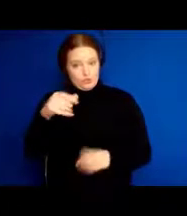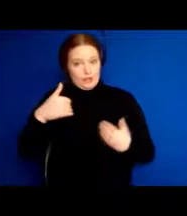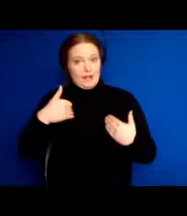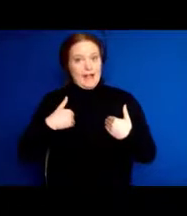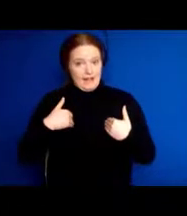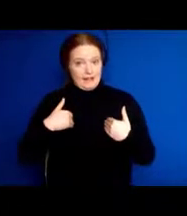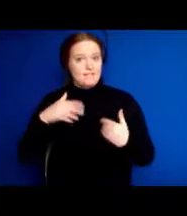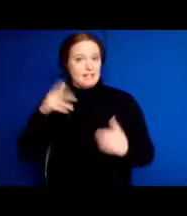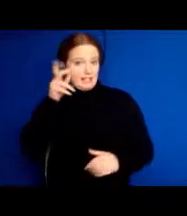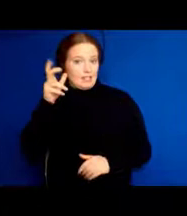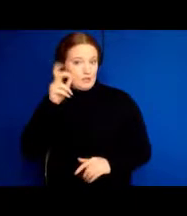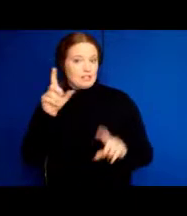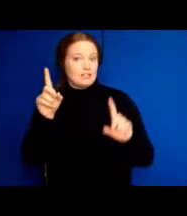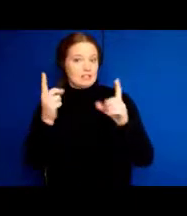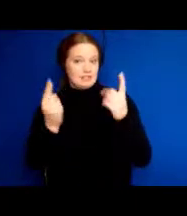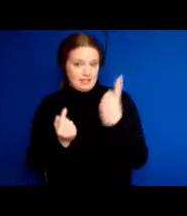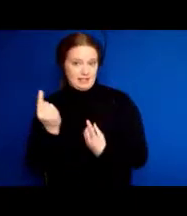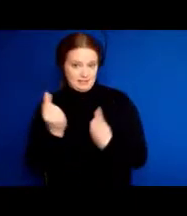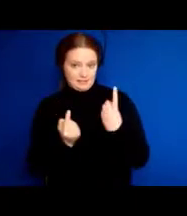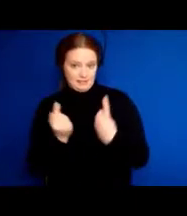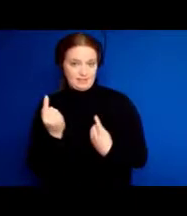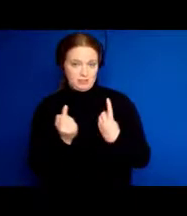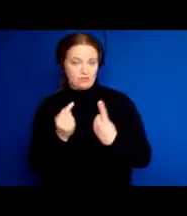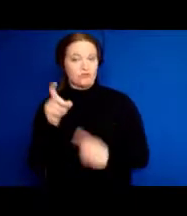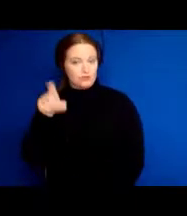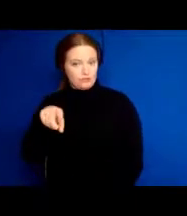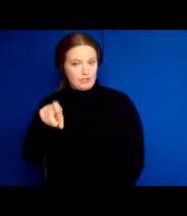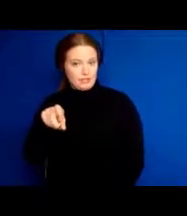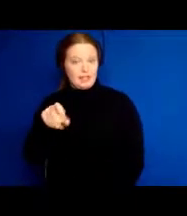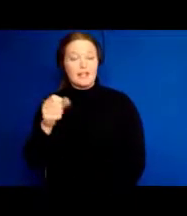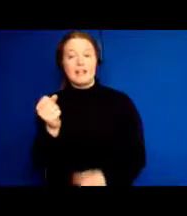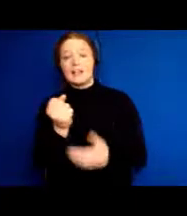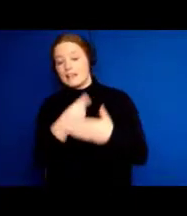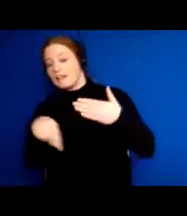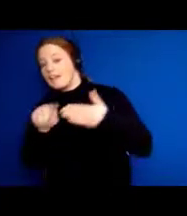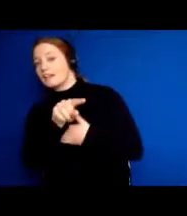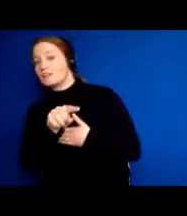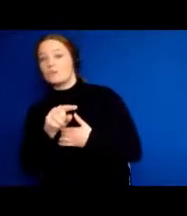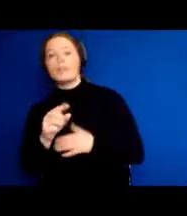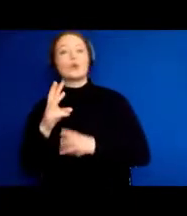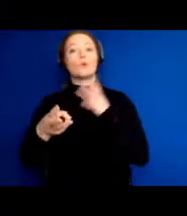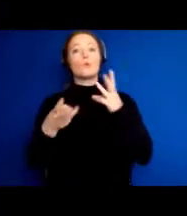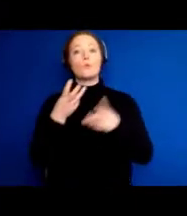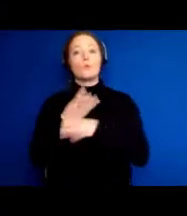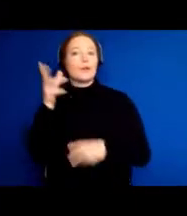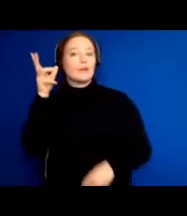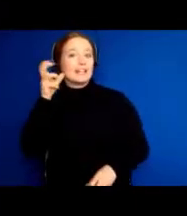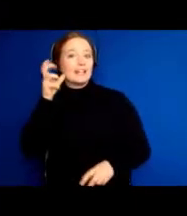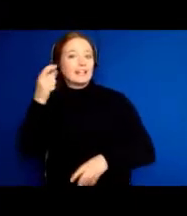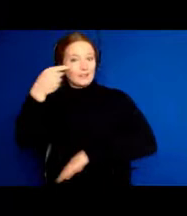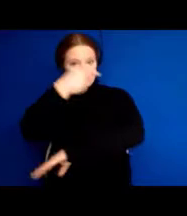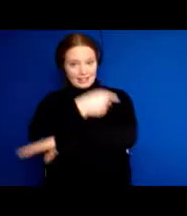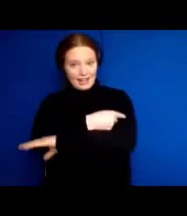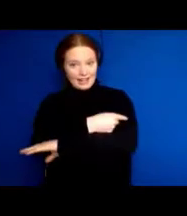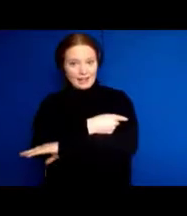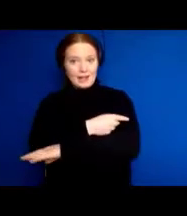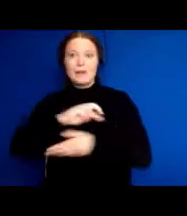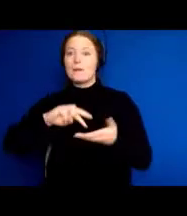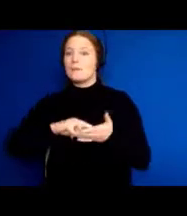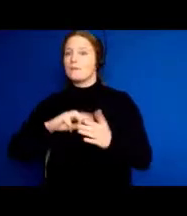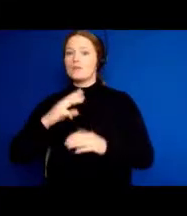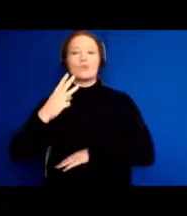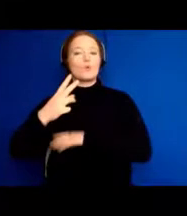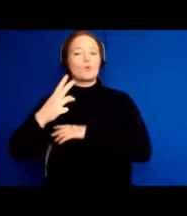tell you that next week is World Hearing Day and the World Health Organization is going to launch the first ever World Hearing